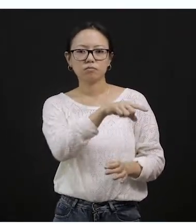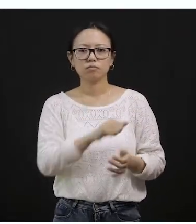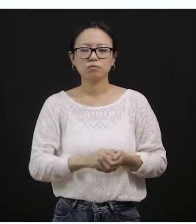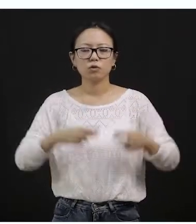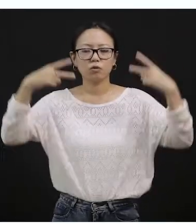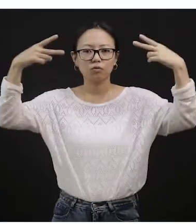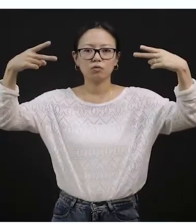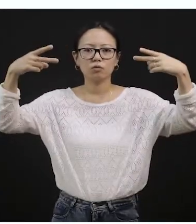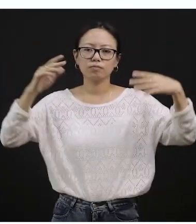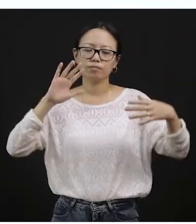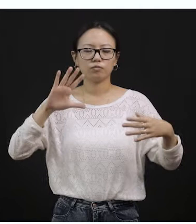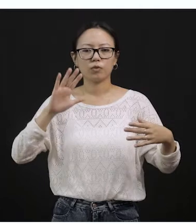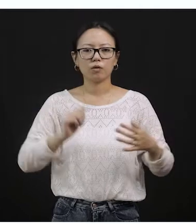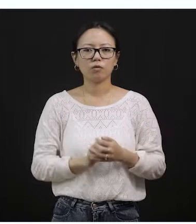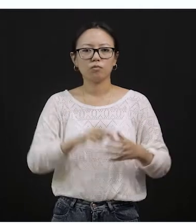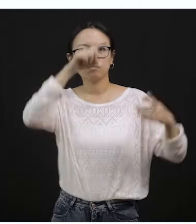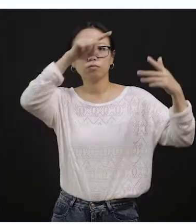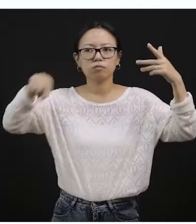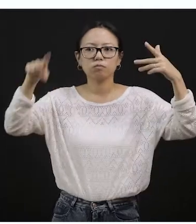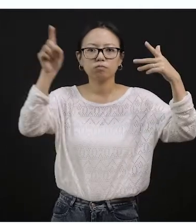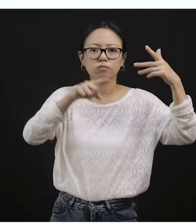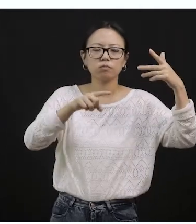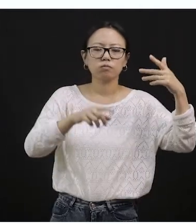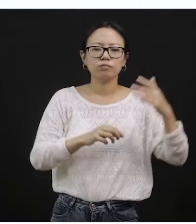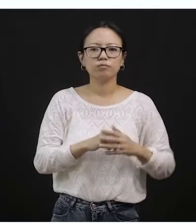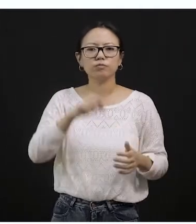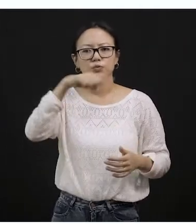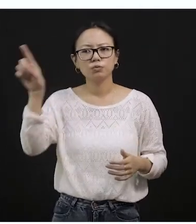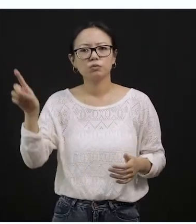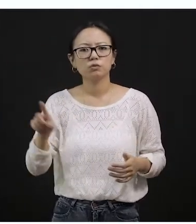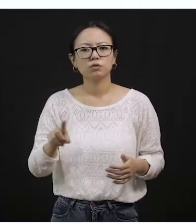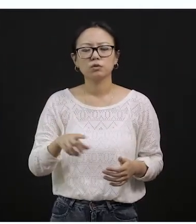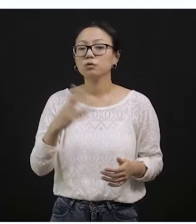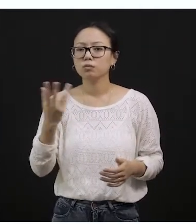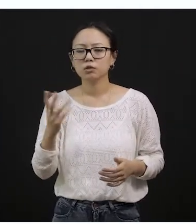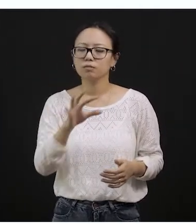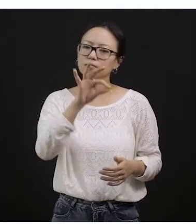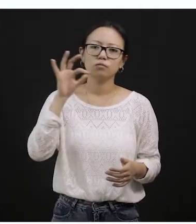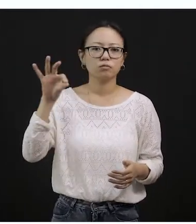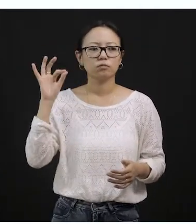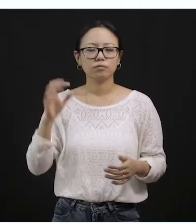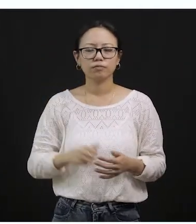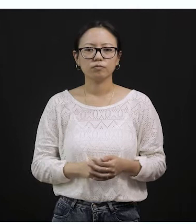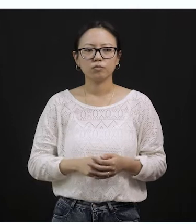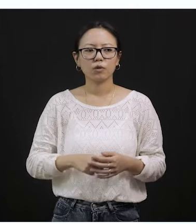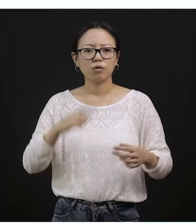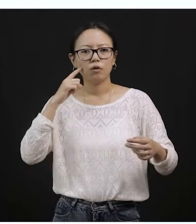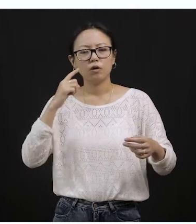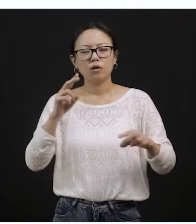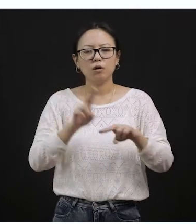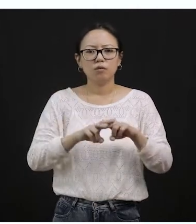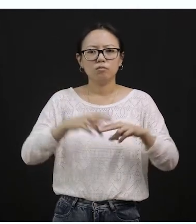a cow, an egg, a chicken and a milk. So you have to match it correctly. Why? Because it is